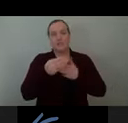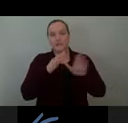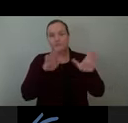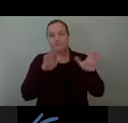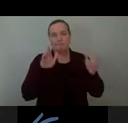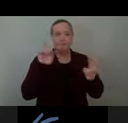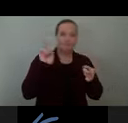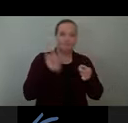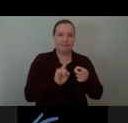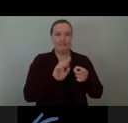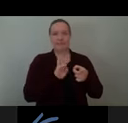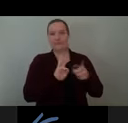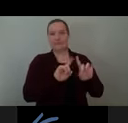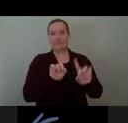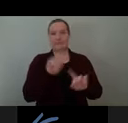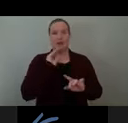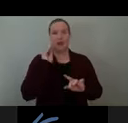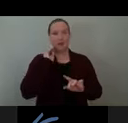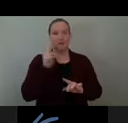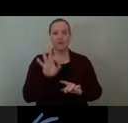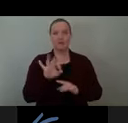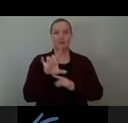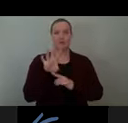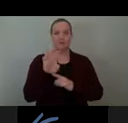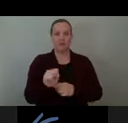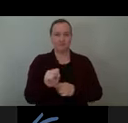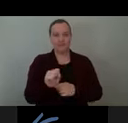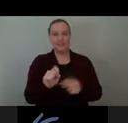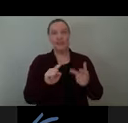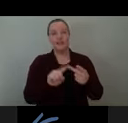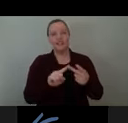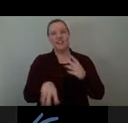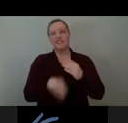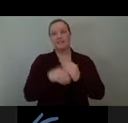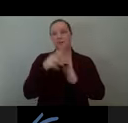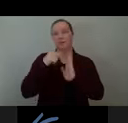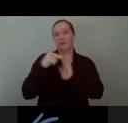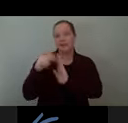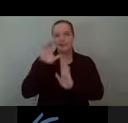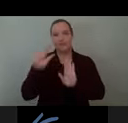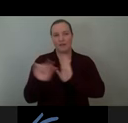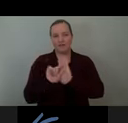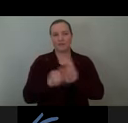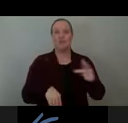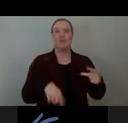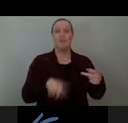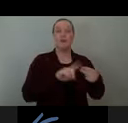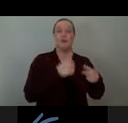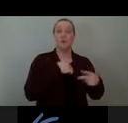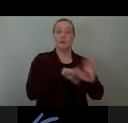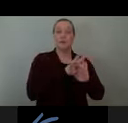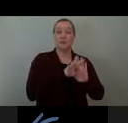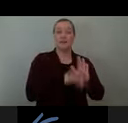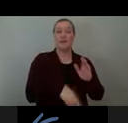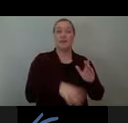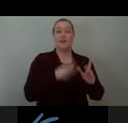follies and additional paintings and graphics. Our selected follies include the house plant, the